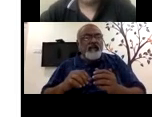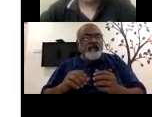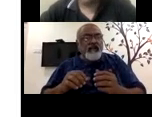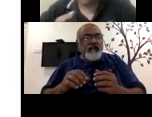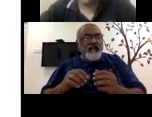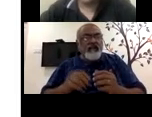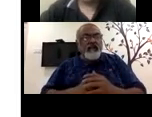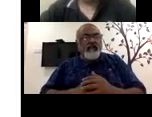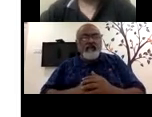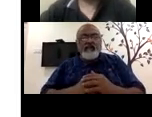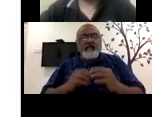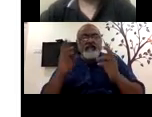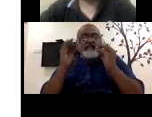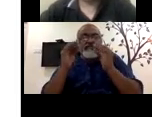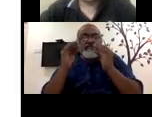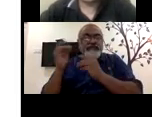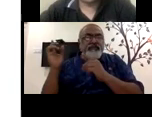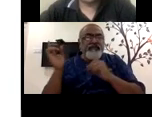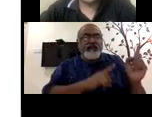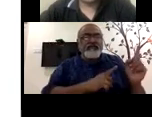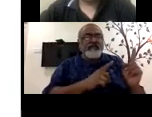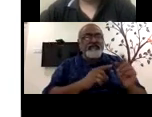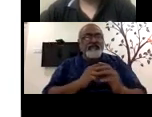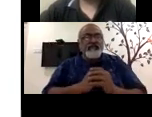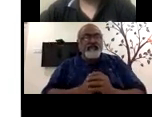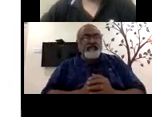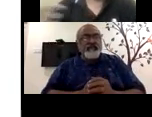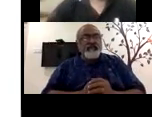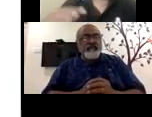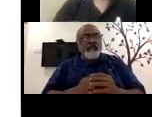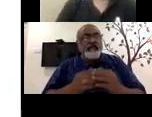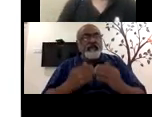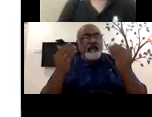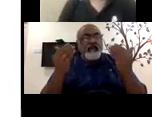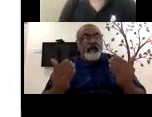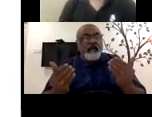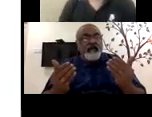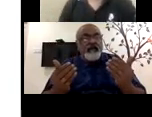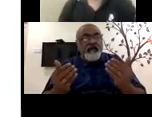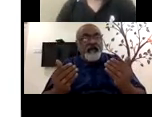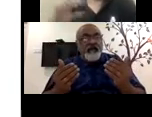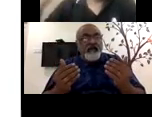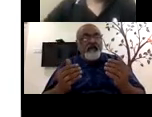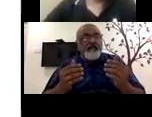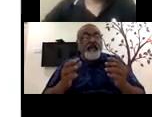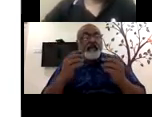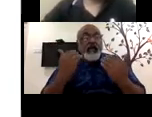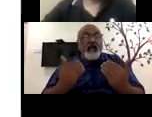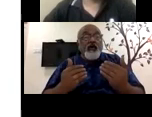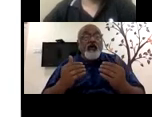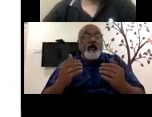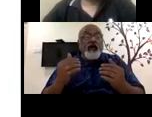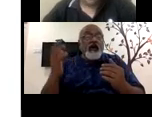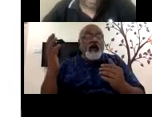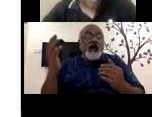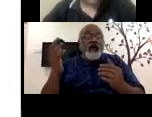a little bit more about, uh, these, uh, challenges, right? Current, how does current hiring model happen? people hire